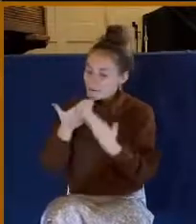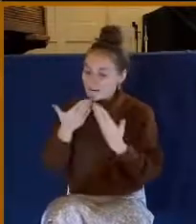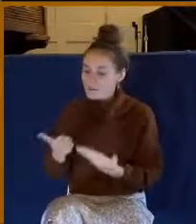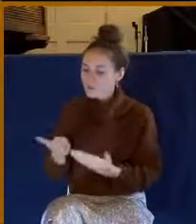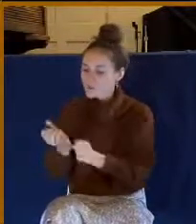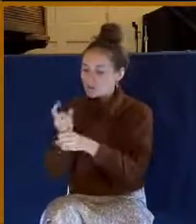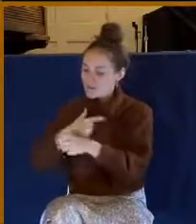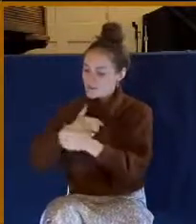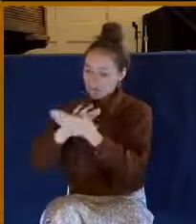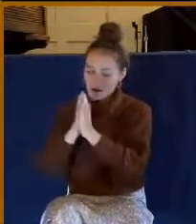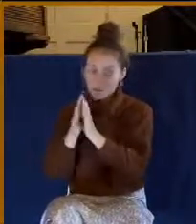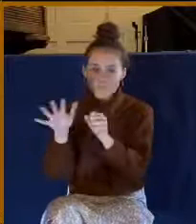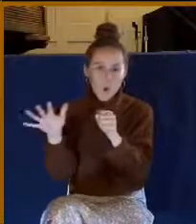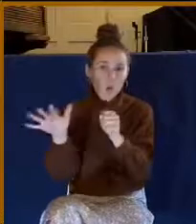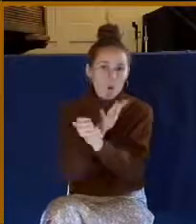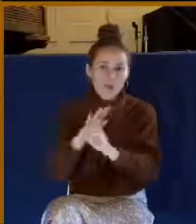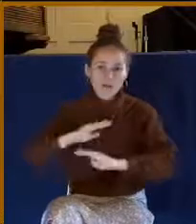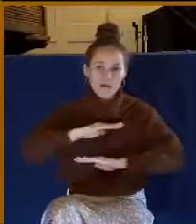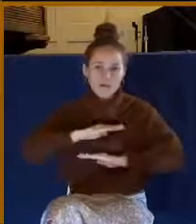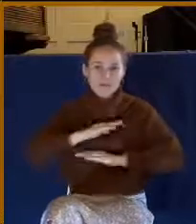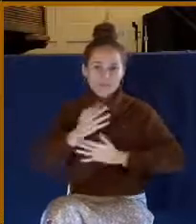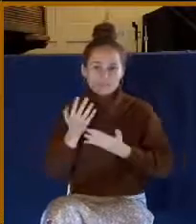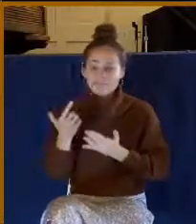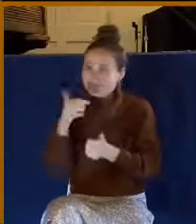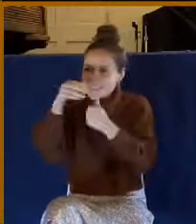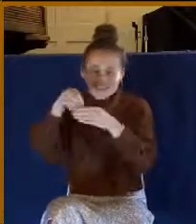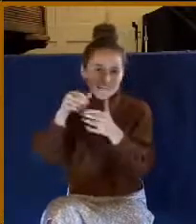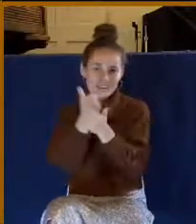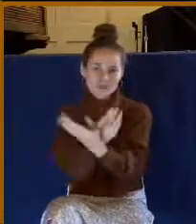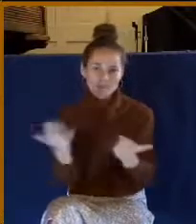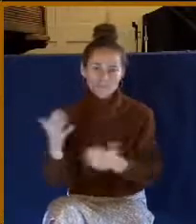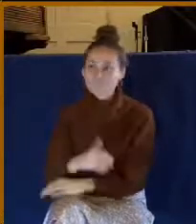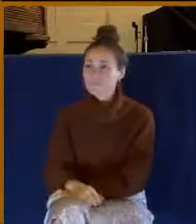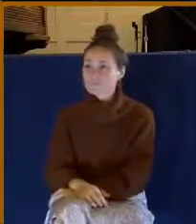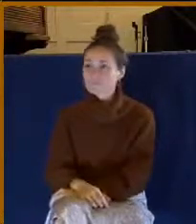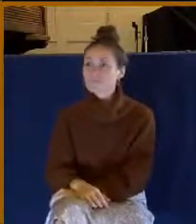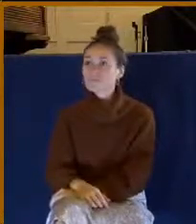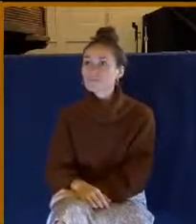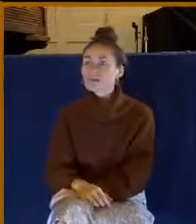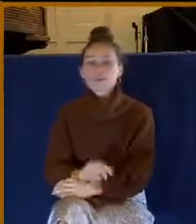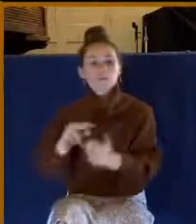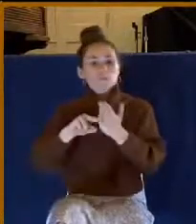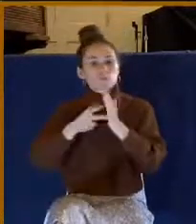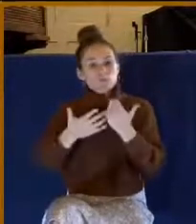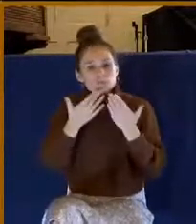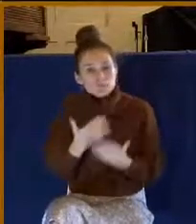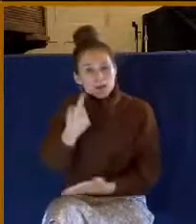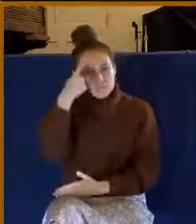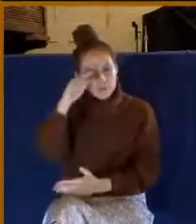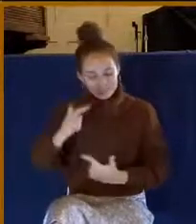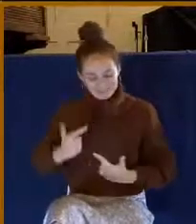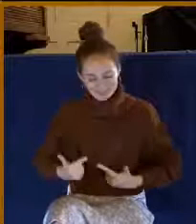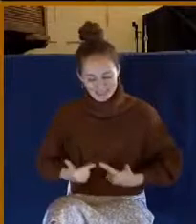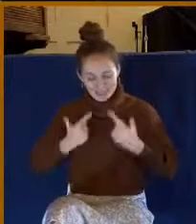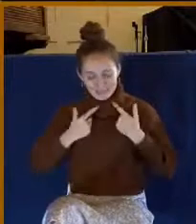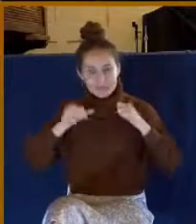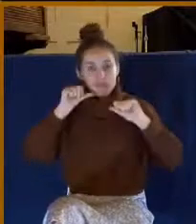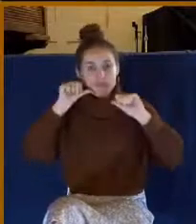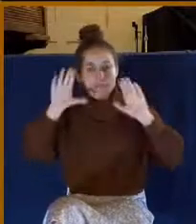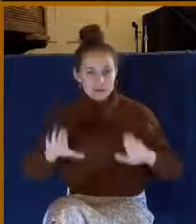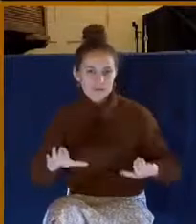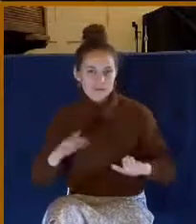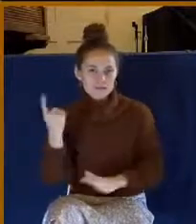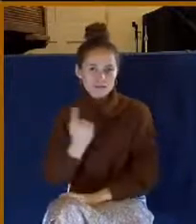in everything. And part of that is, let me just give you a few things here. We are to be grateful for the blessings of life, for the blessings of life.